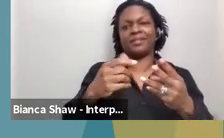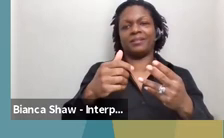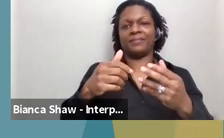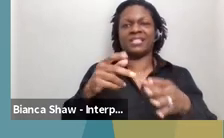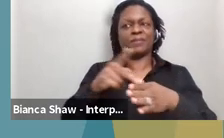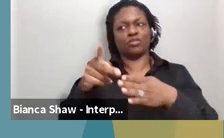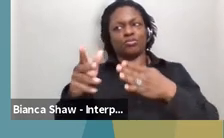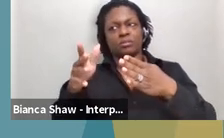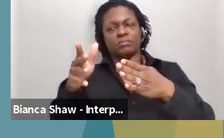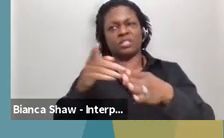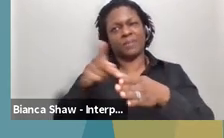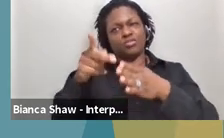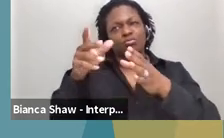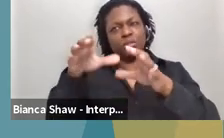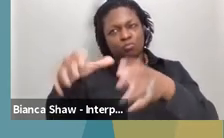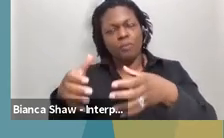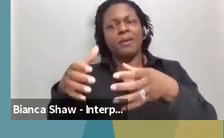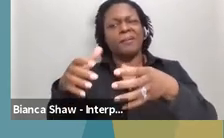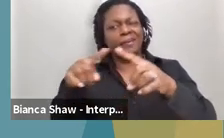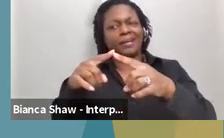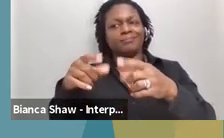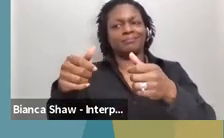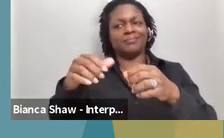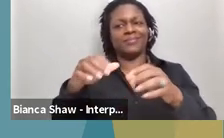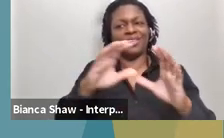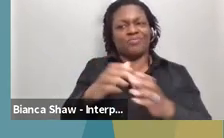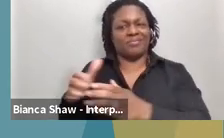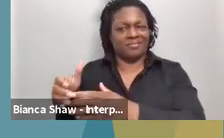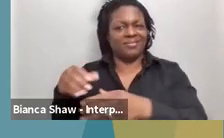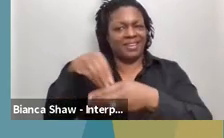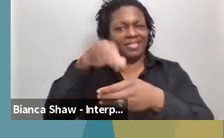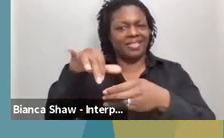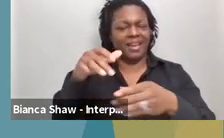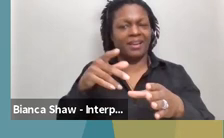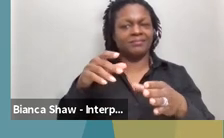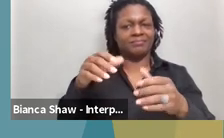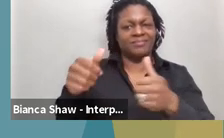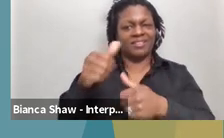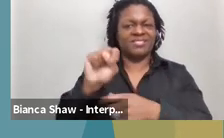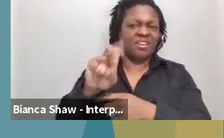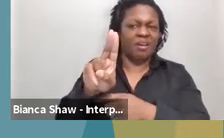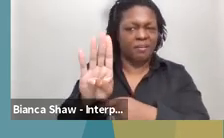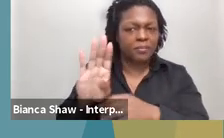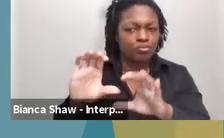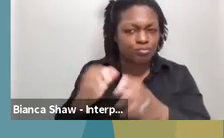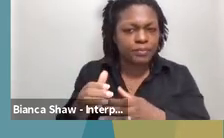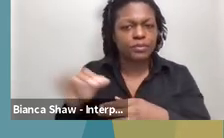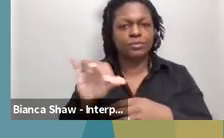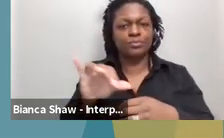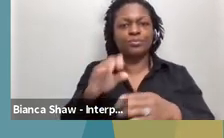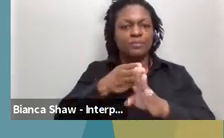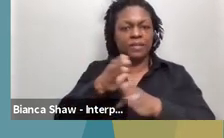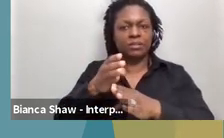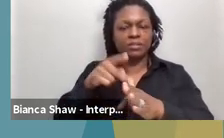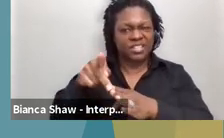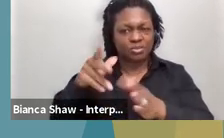of COVID-19. Um, but like I said earlier, most regions have resumed in-person visits as of like